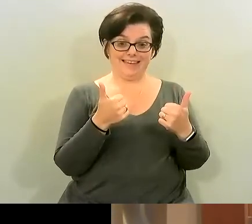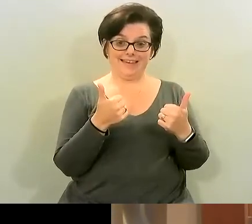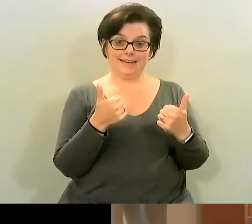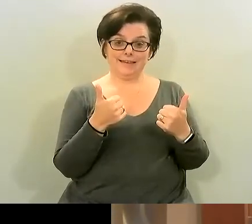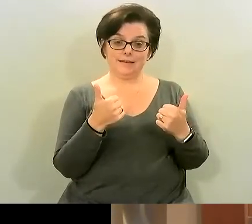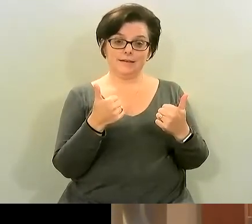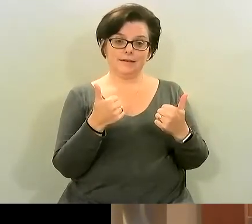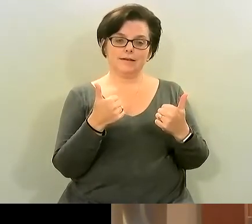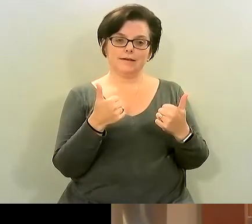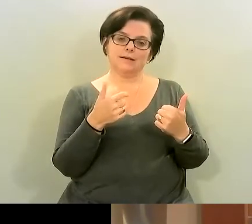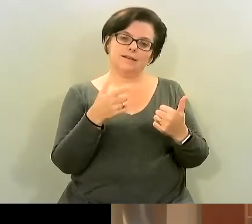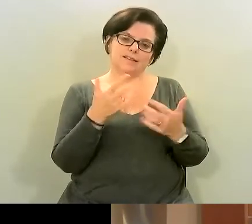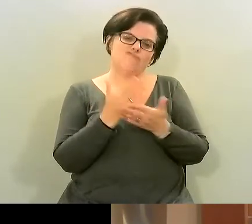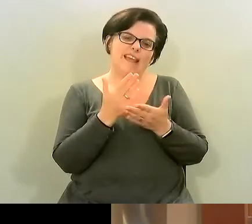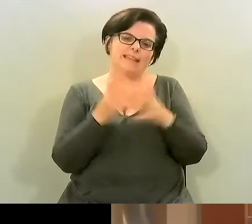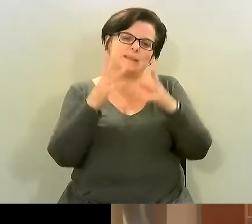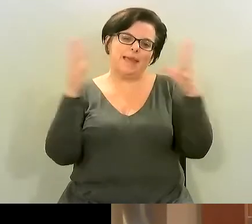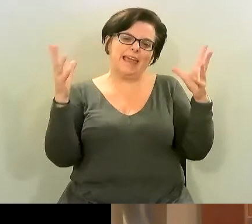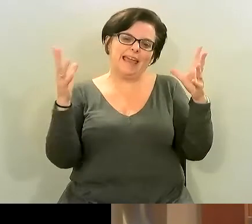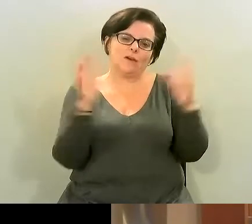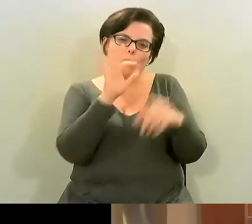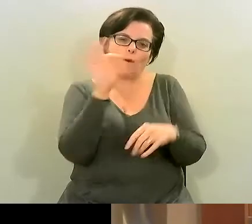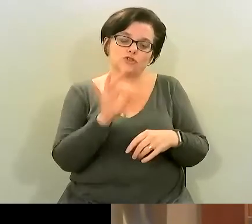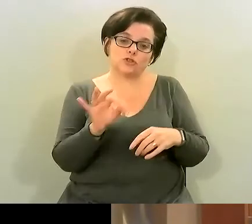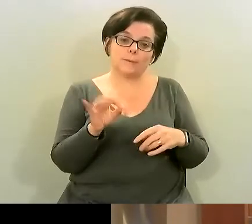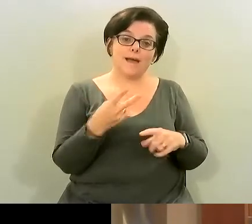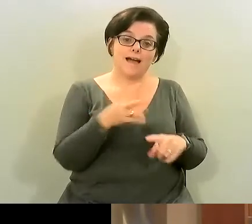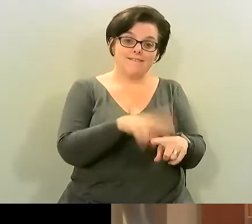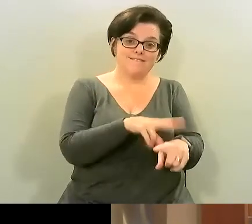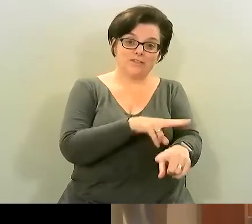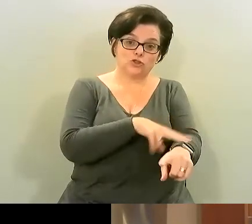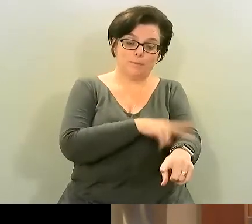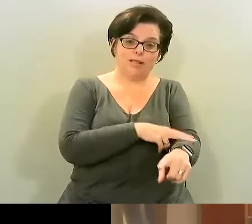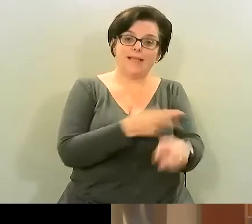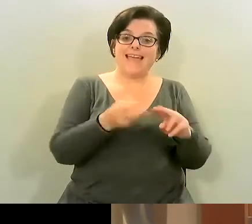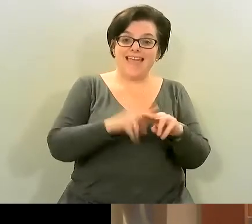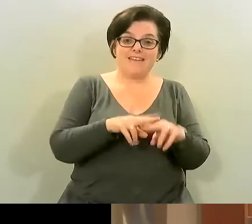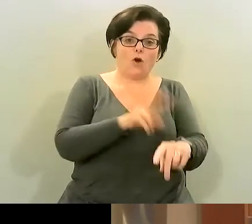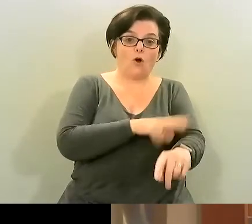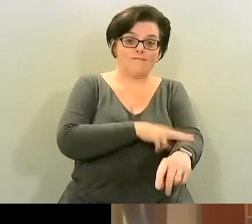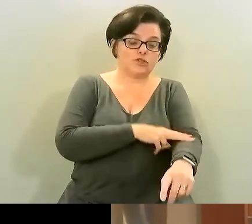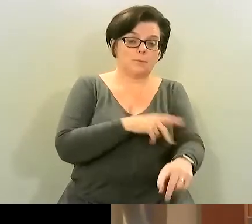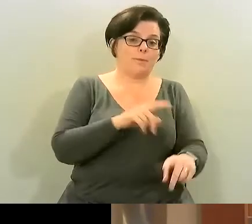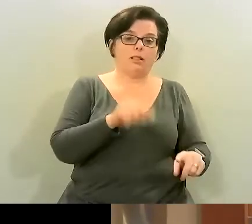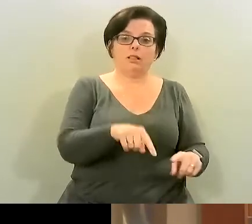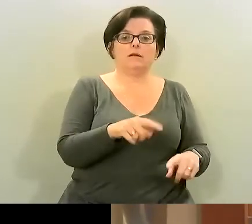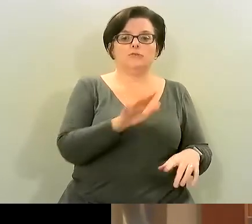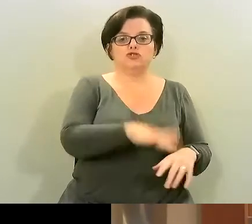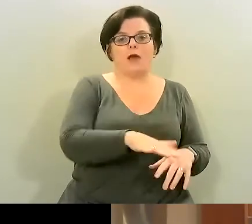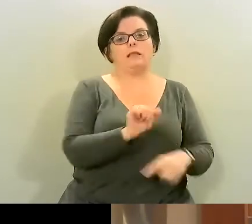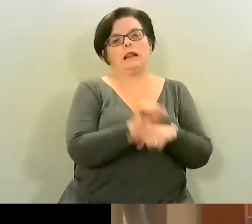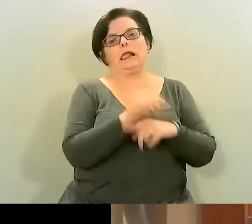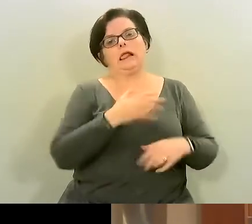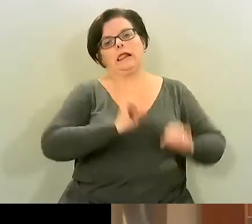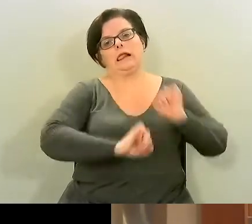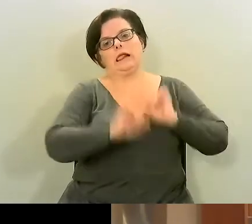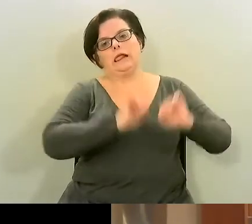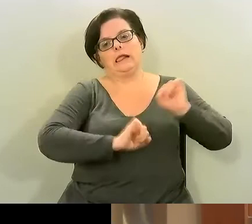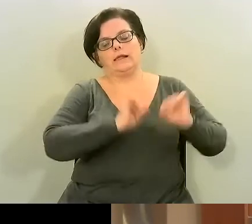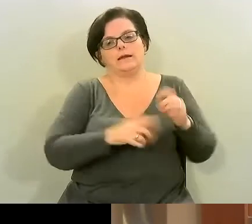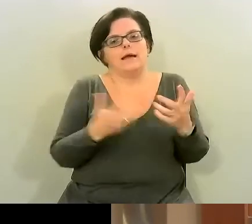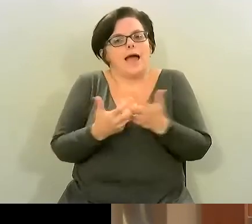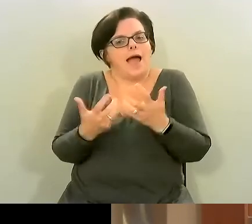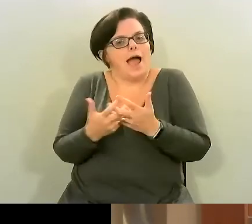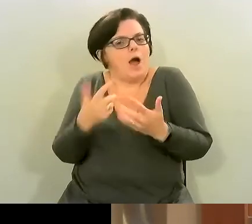is a sort of bigger question but if if vegetables really aren't an option how do you ensure that either you or your child can get the